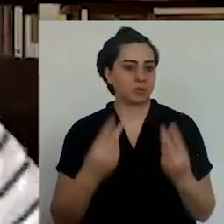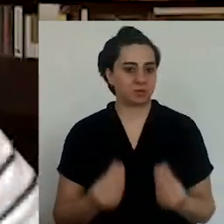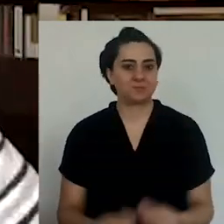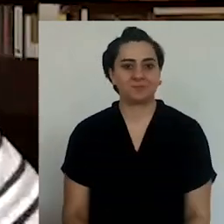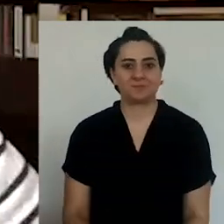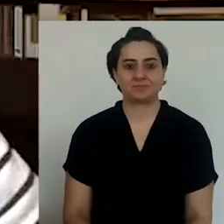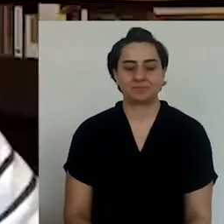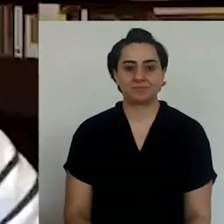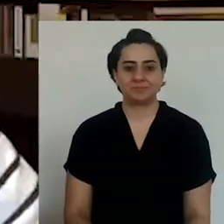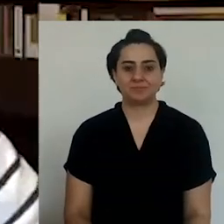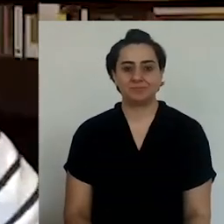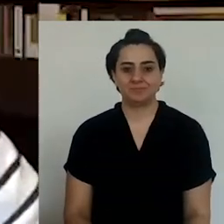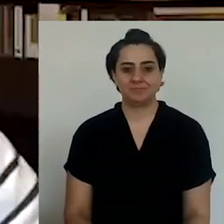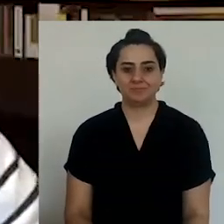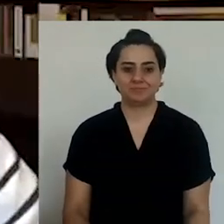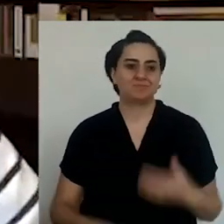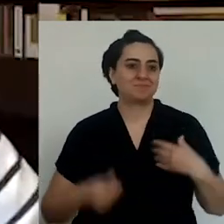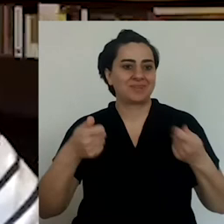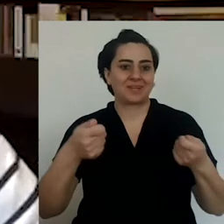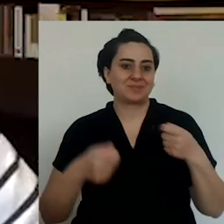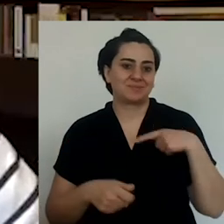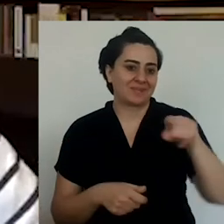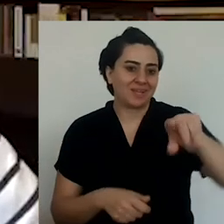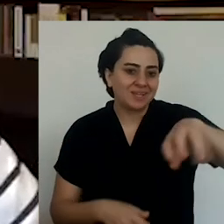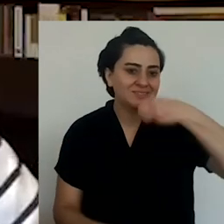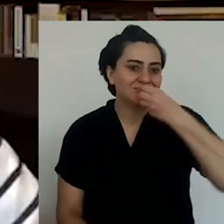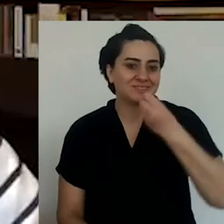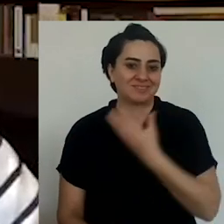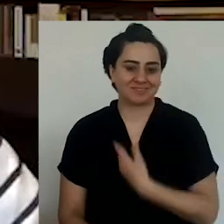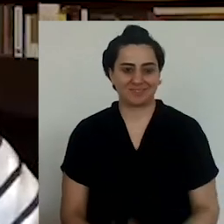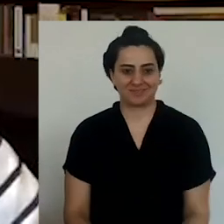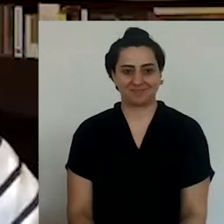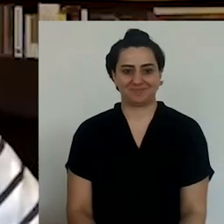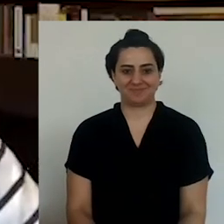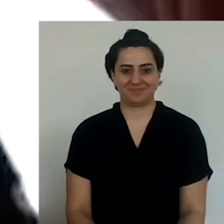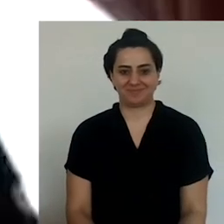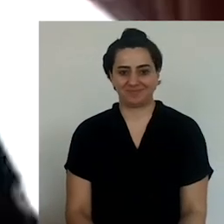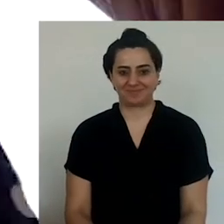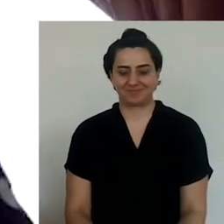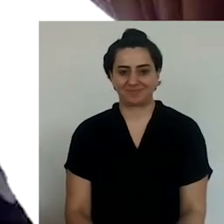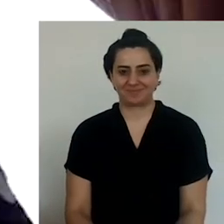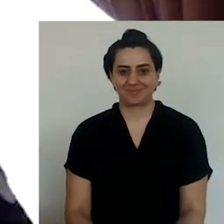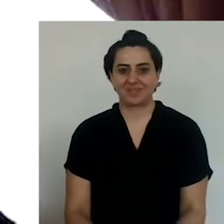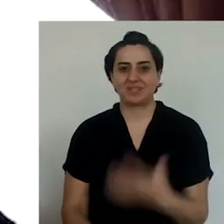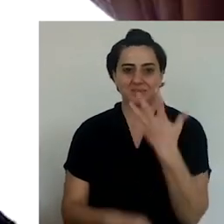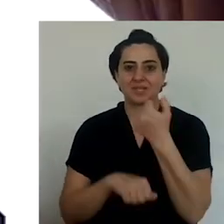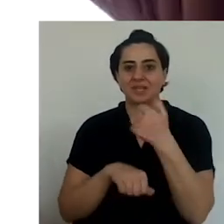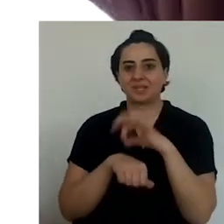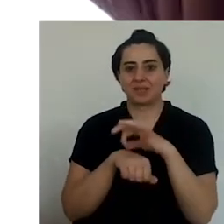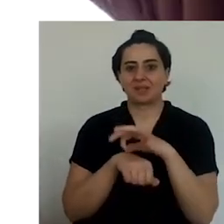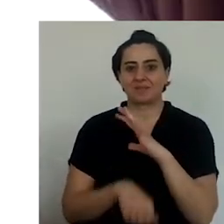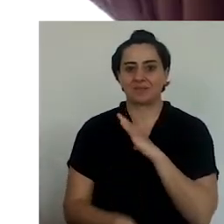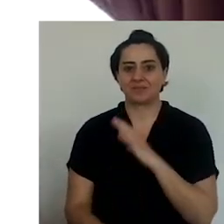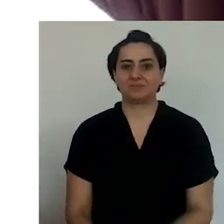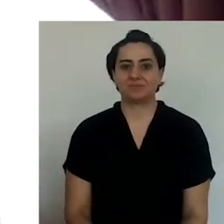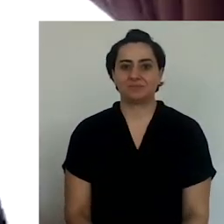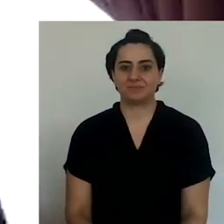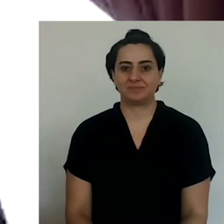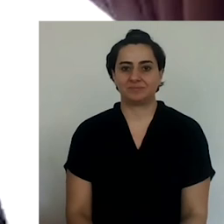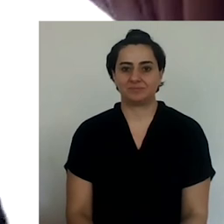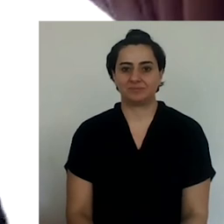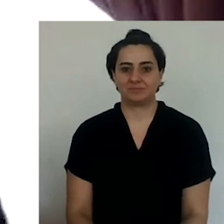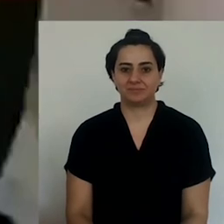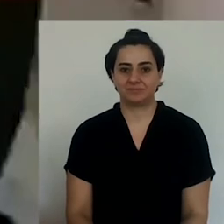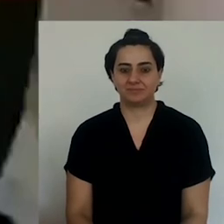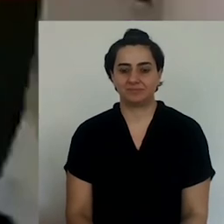a plate as well? So that I can present it that way too. But if I were eating it, would probably eat it from the